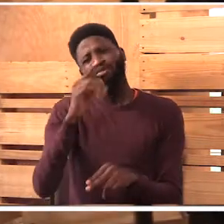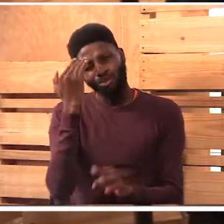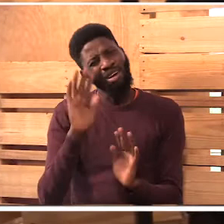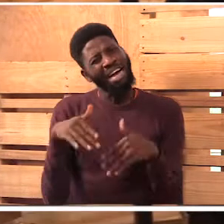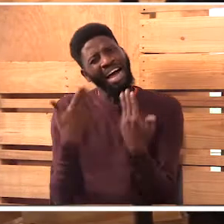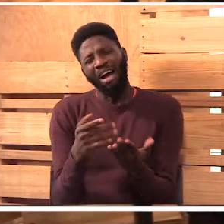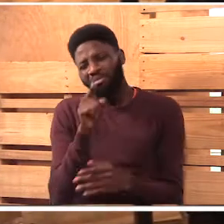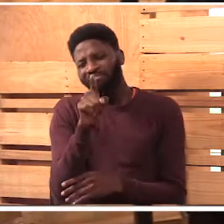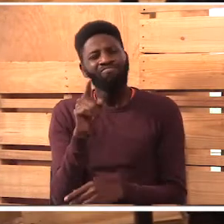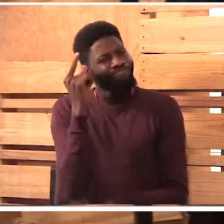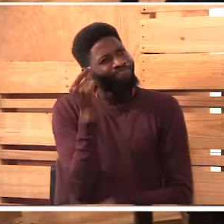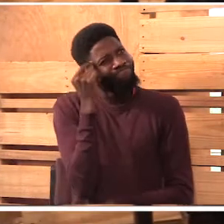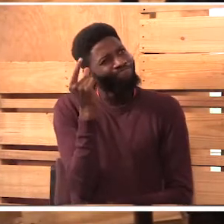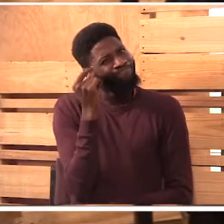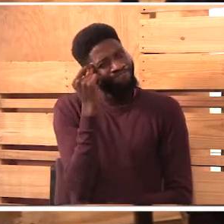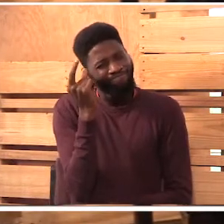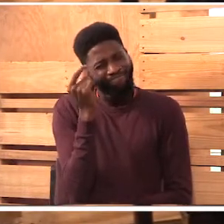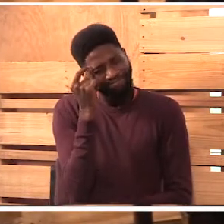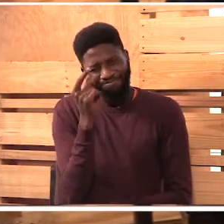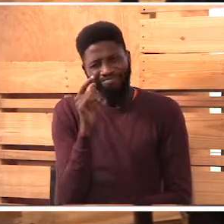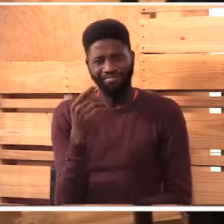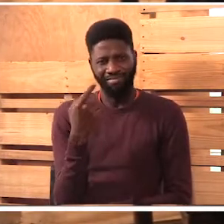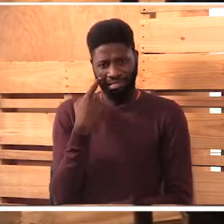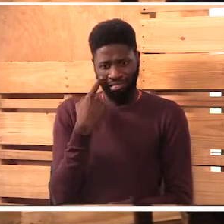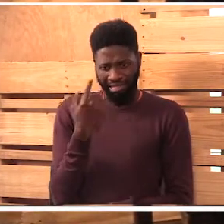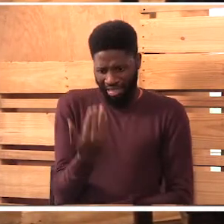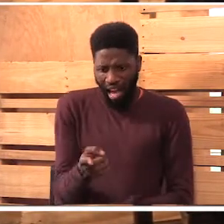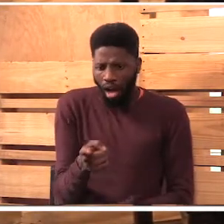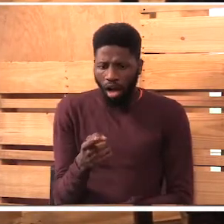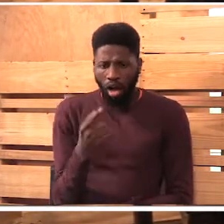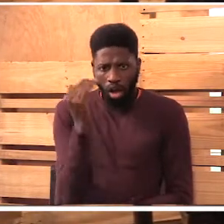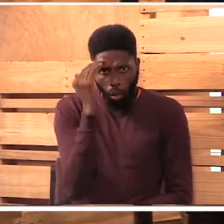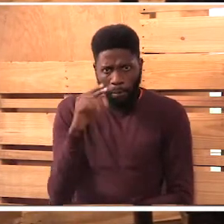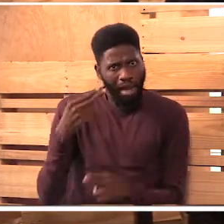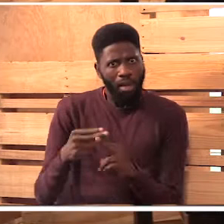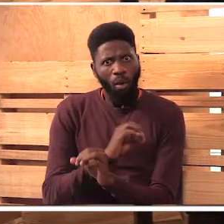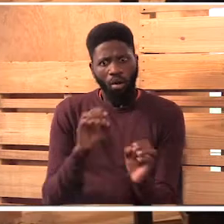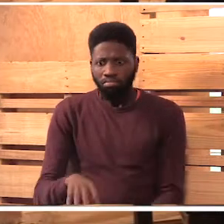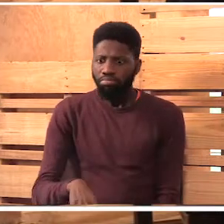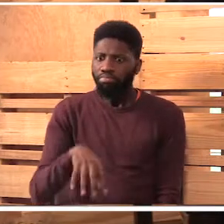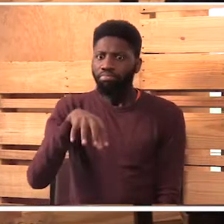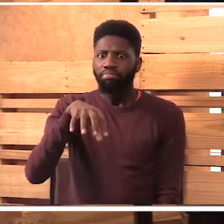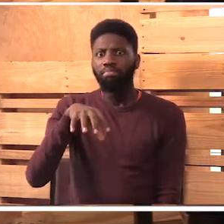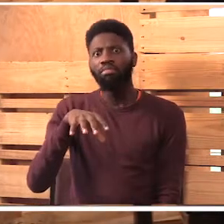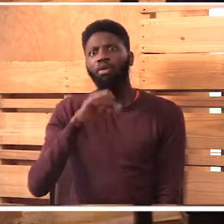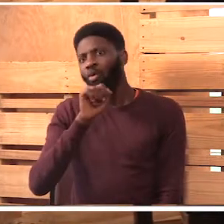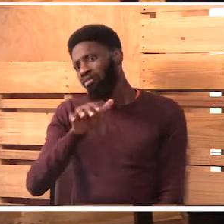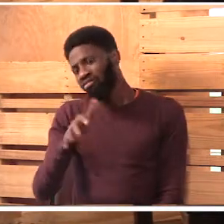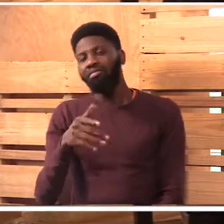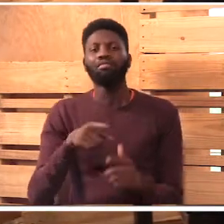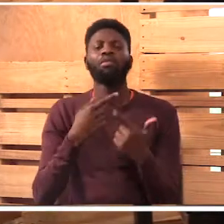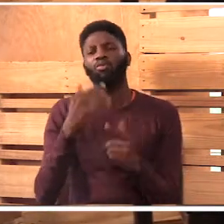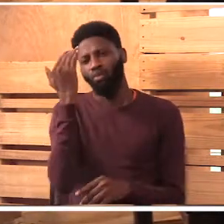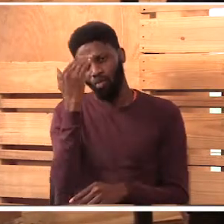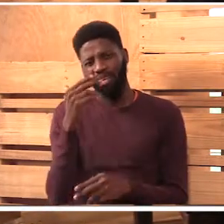one was a major thing for me to see. A child doesn't know her name until she's a bit older to know, to differentiate that she's not